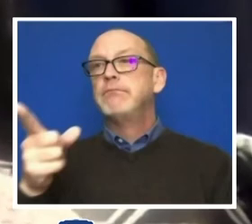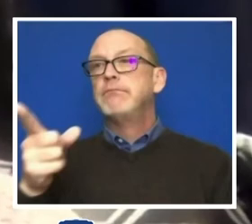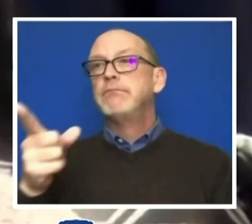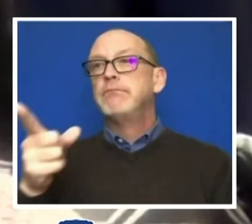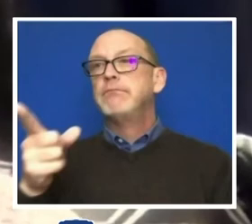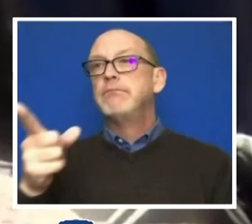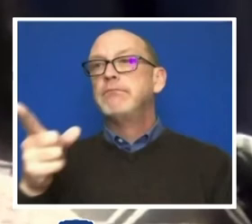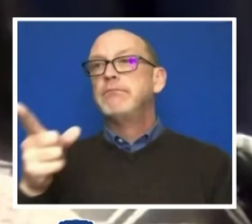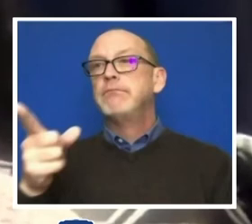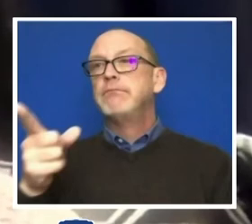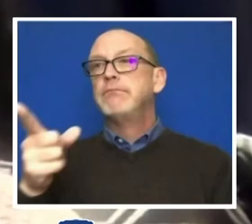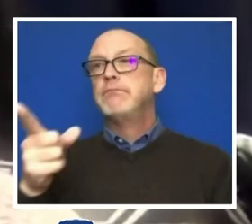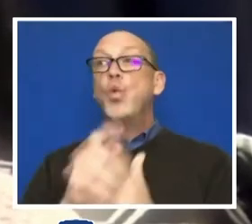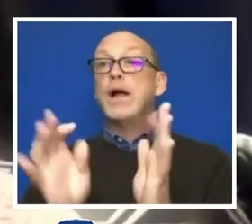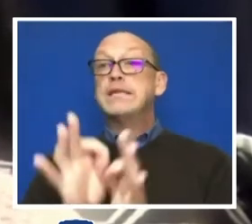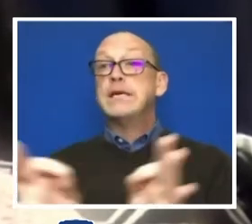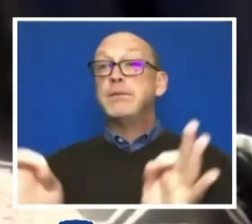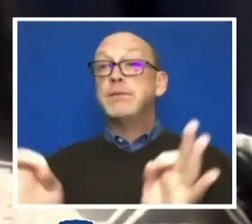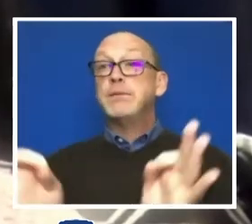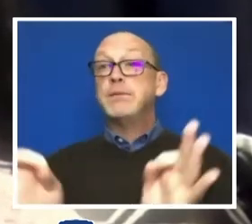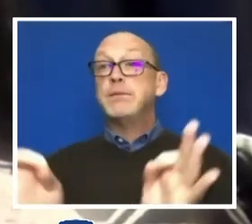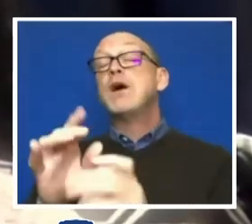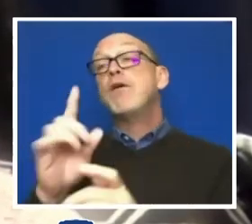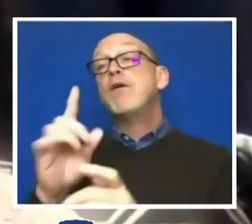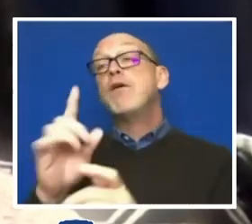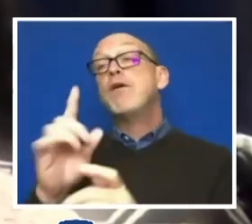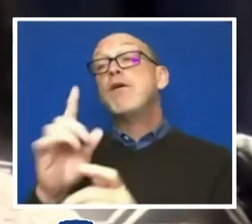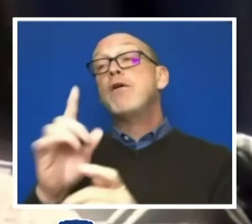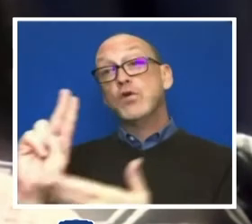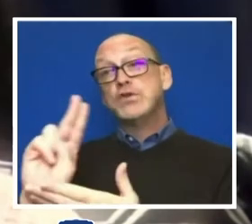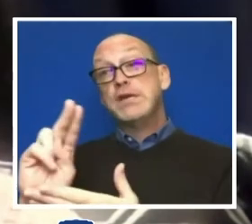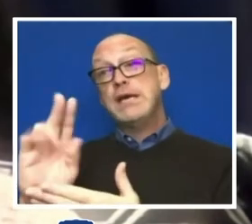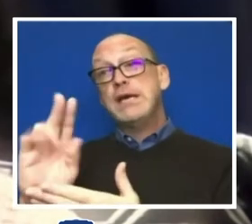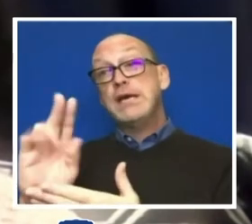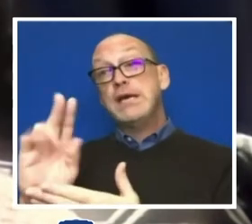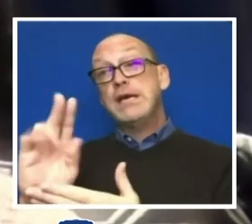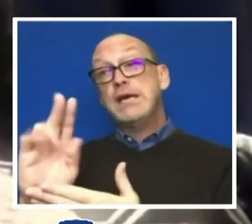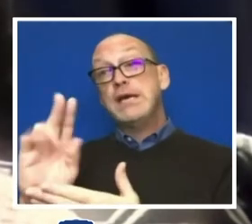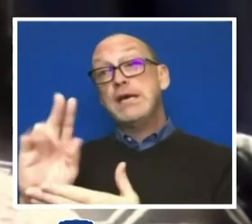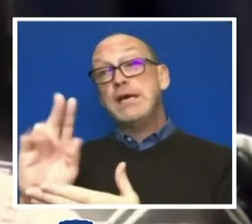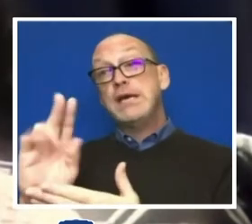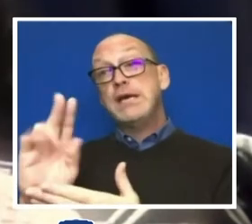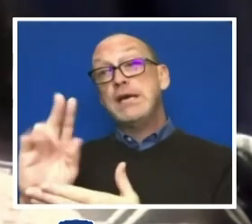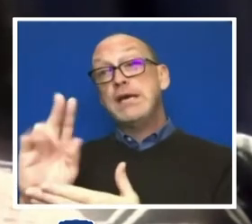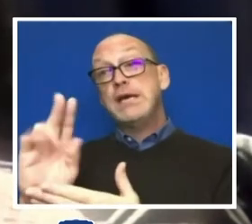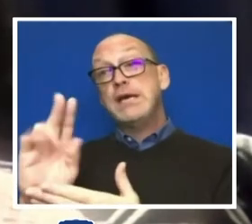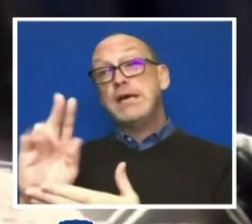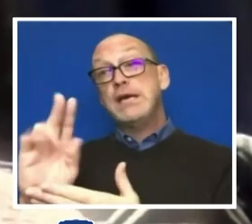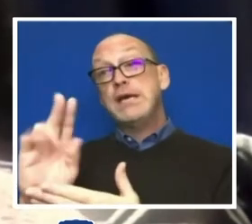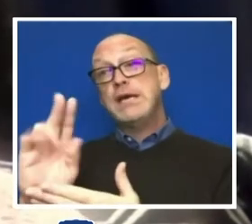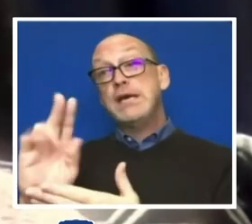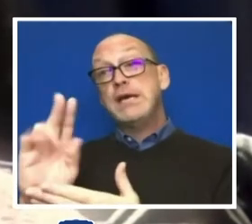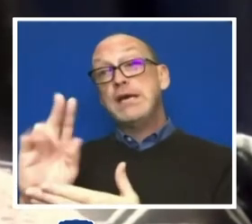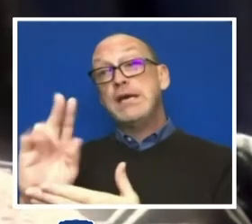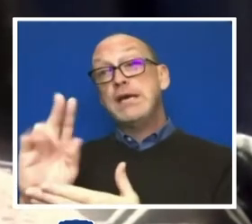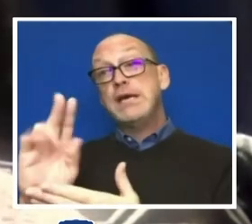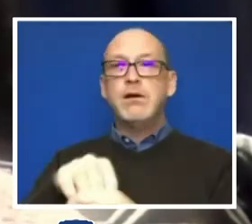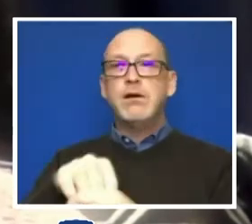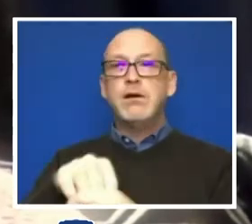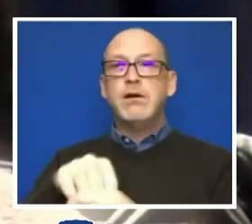a substantial university interest is, identify how acts of bias could potentially be incorporated into the code somehow.